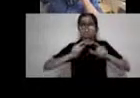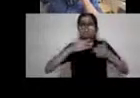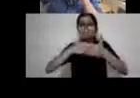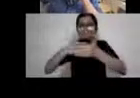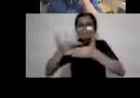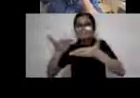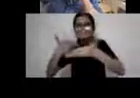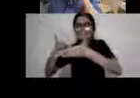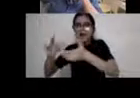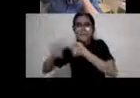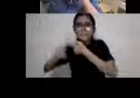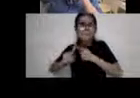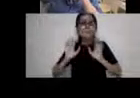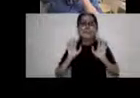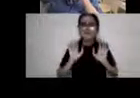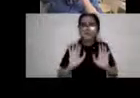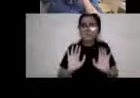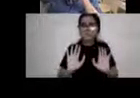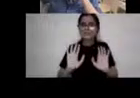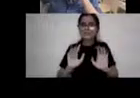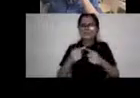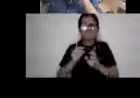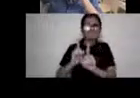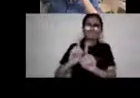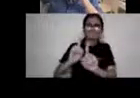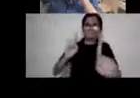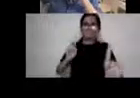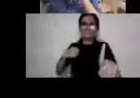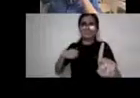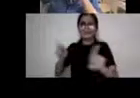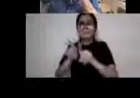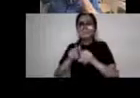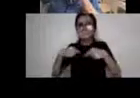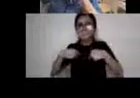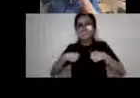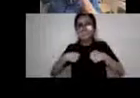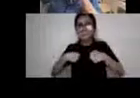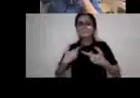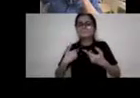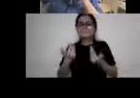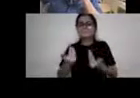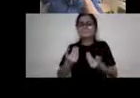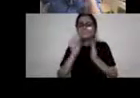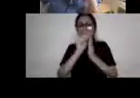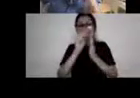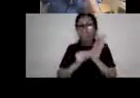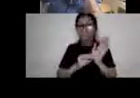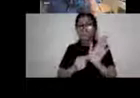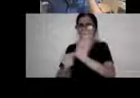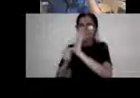behind. Um, also as, uh, as was mentioned, Edward Said was my dissertation advisor